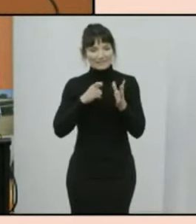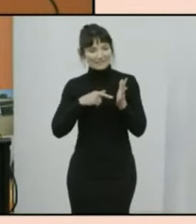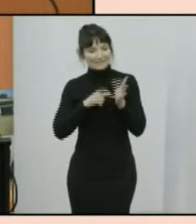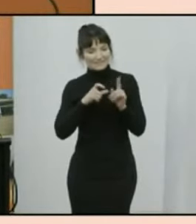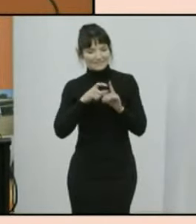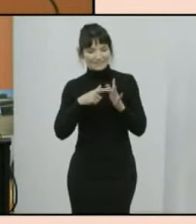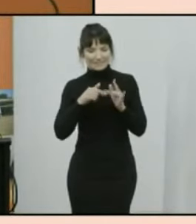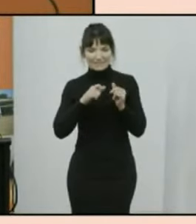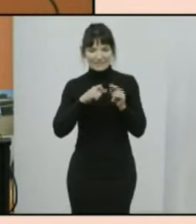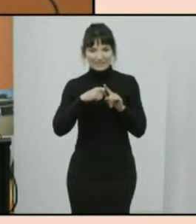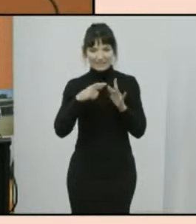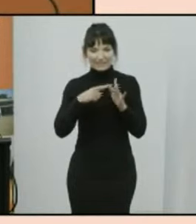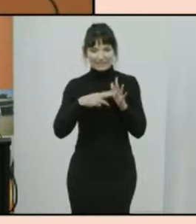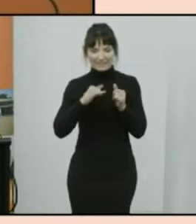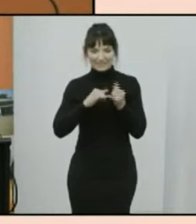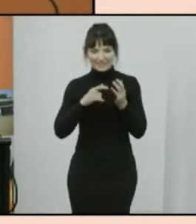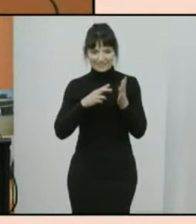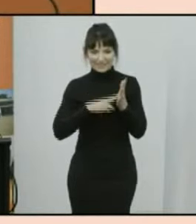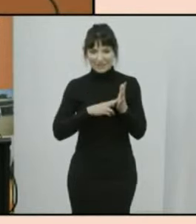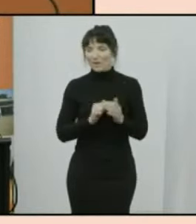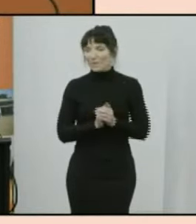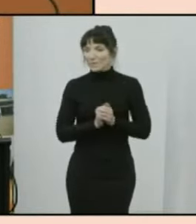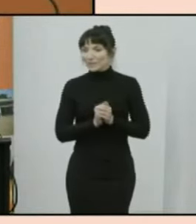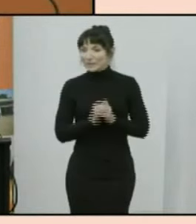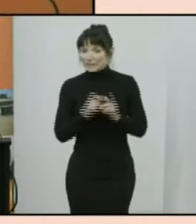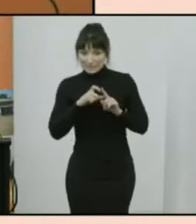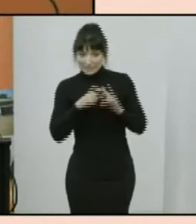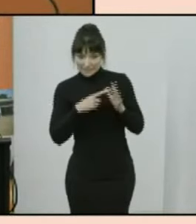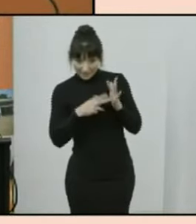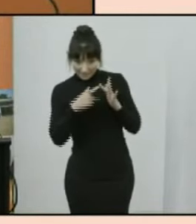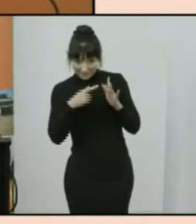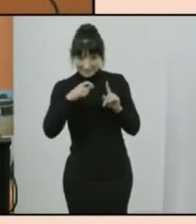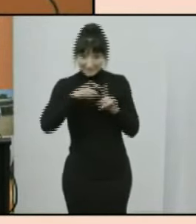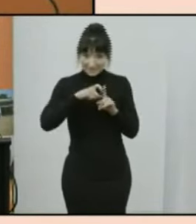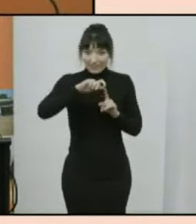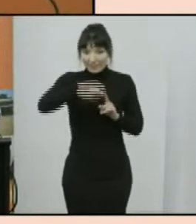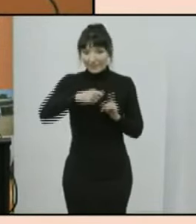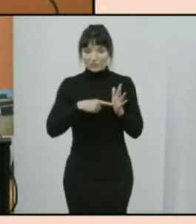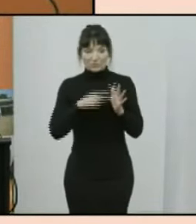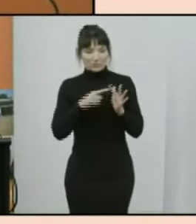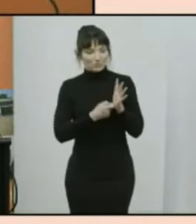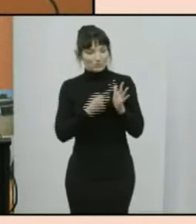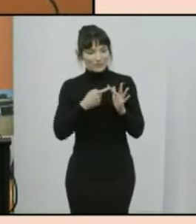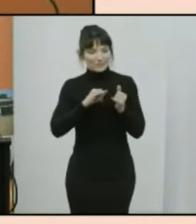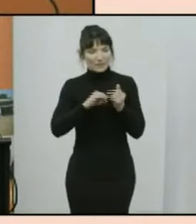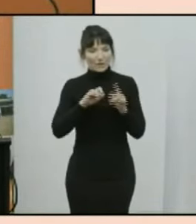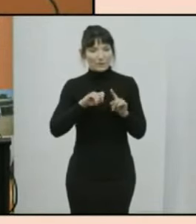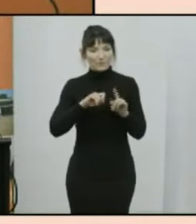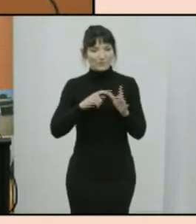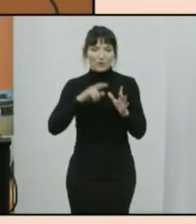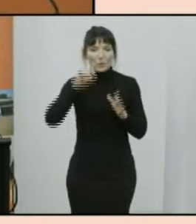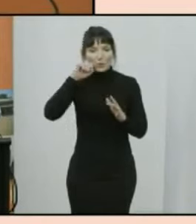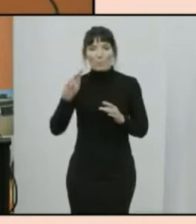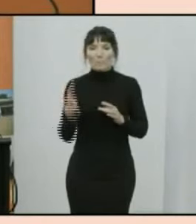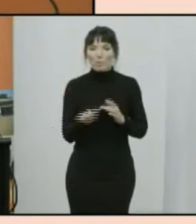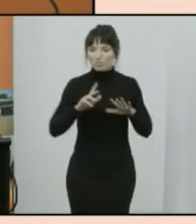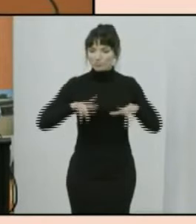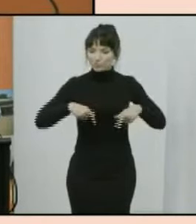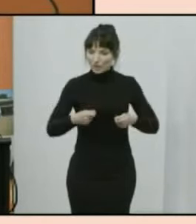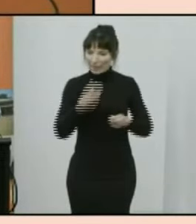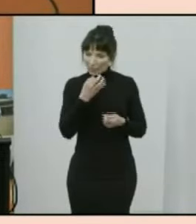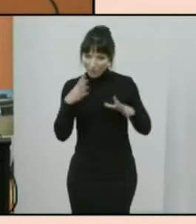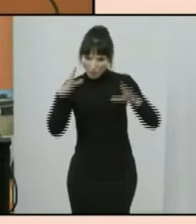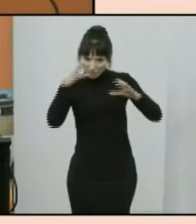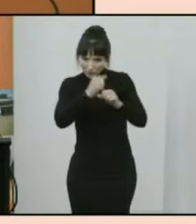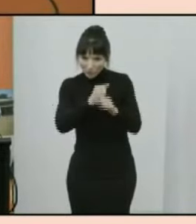for the 2021 census david and then teresa will both be providing us with an overview of some of the stories that have